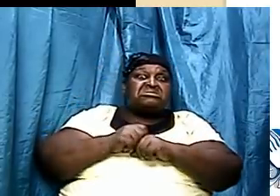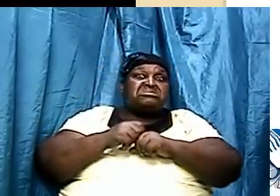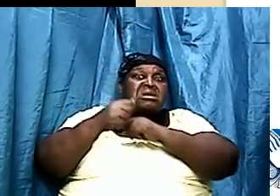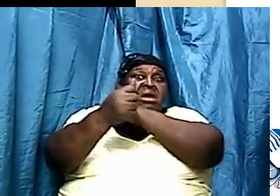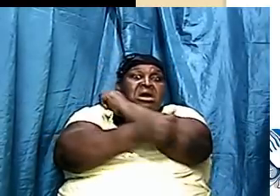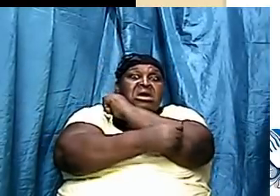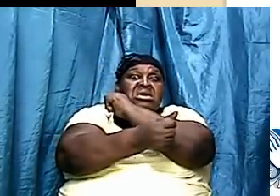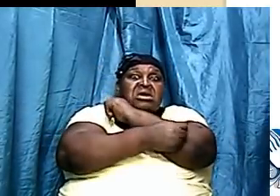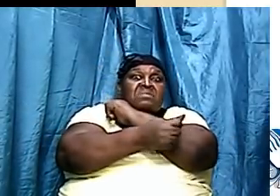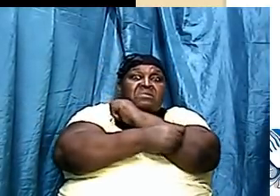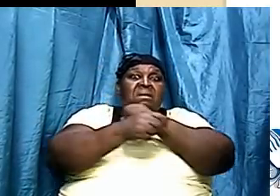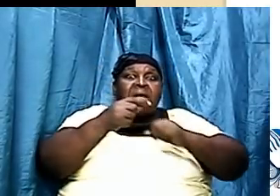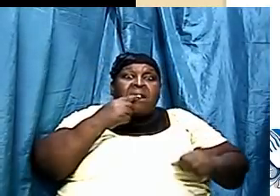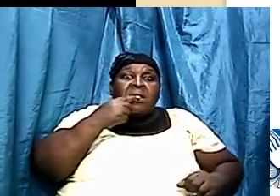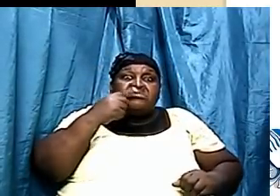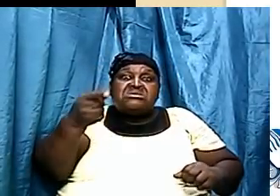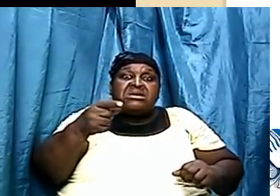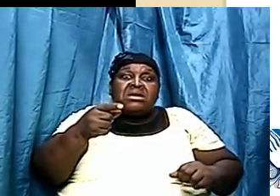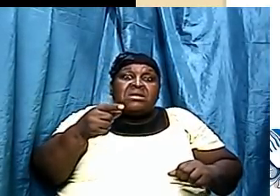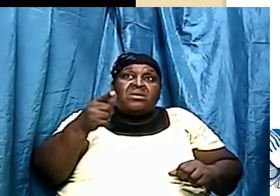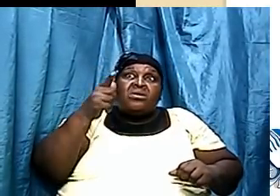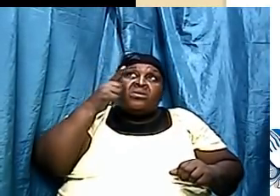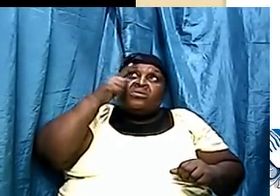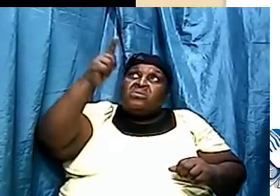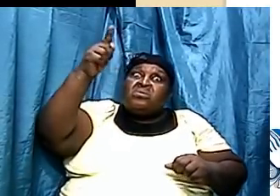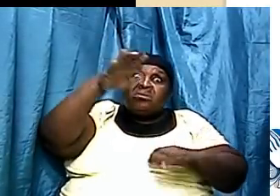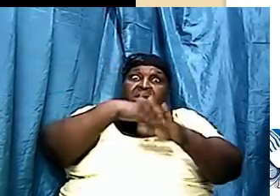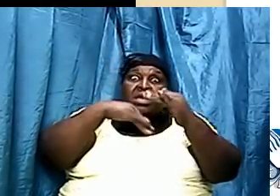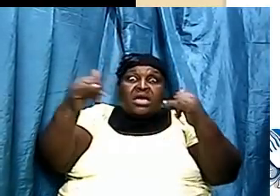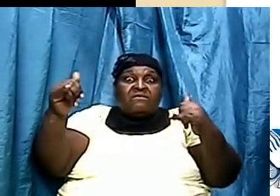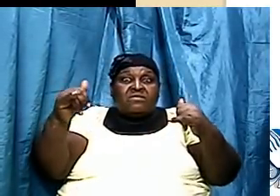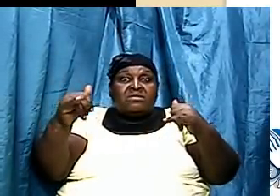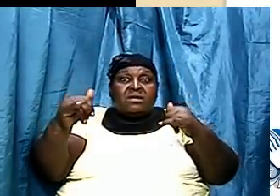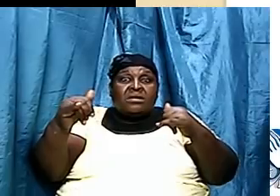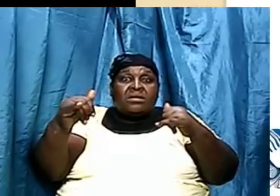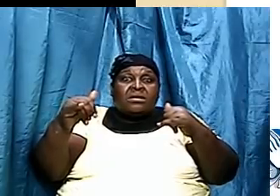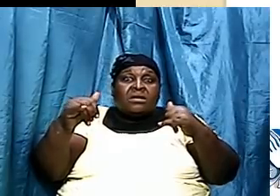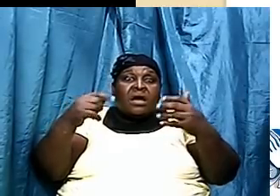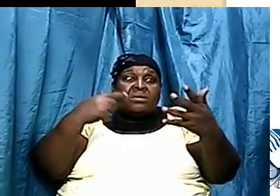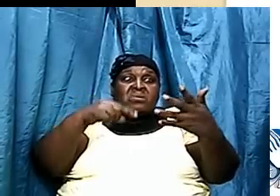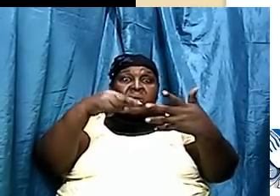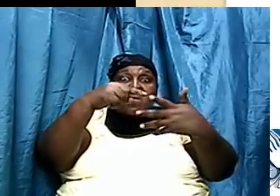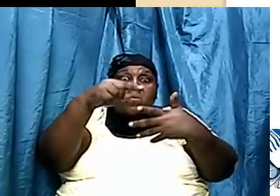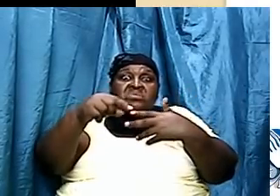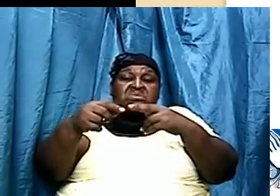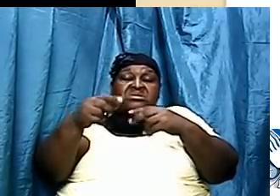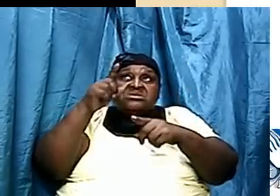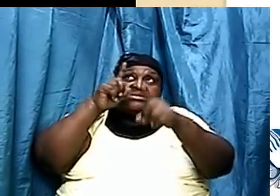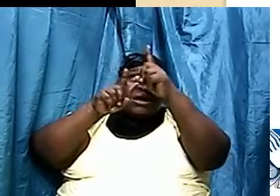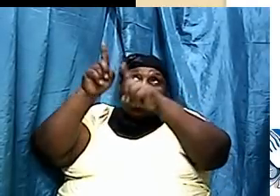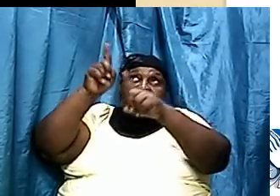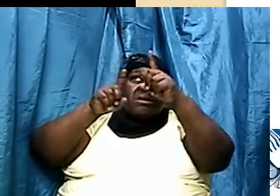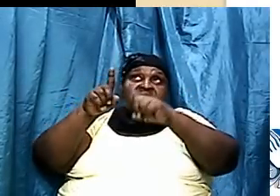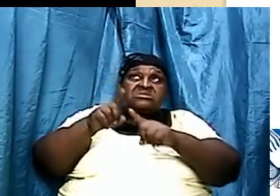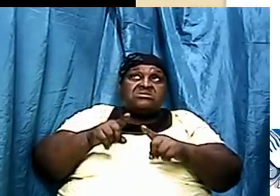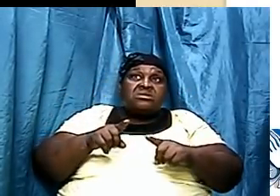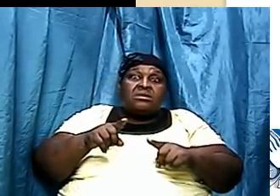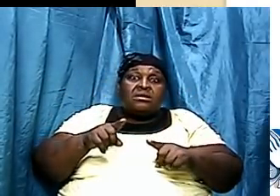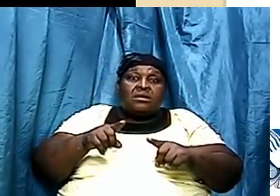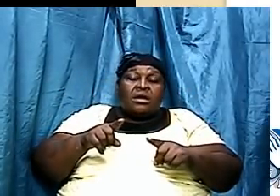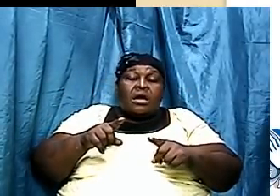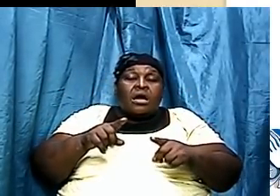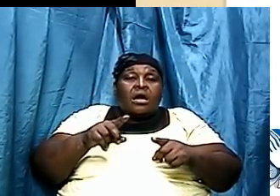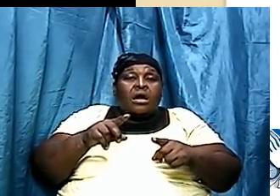stars and look up on the shore and number the seashore because he was trying to make Abraham to look here man that's how much your seed is going to be know that